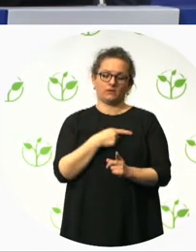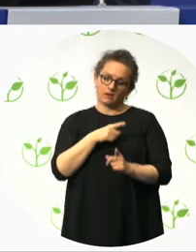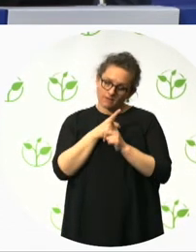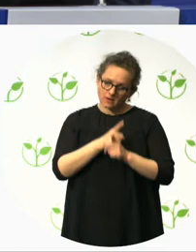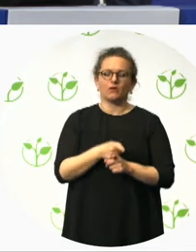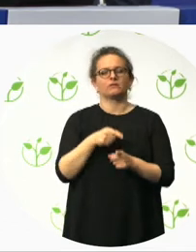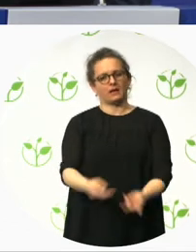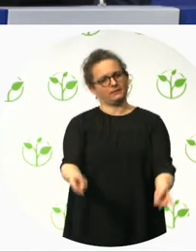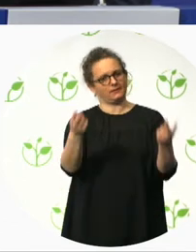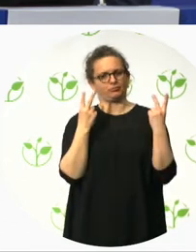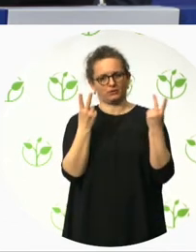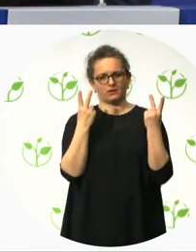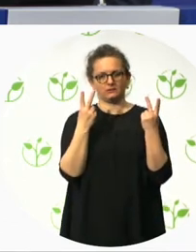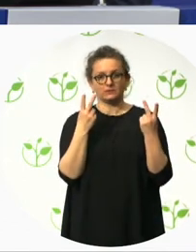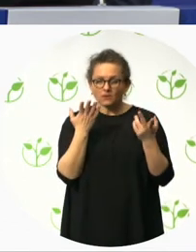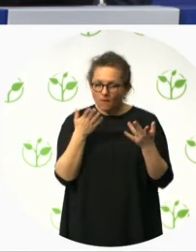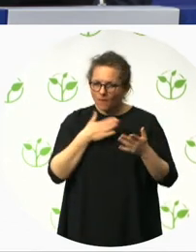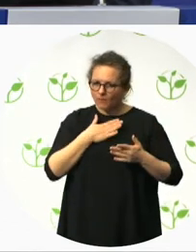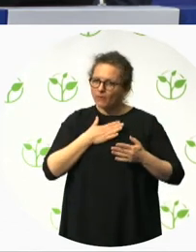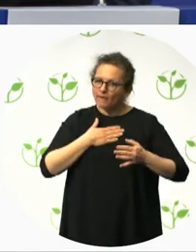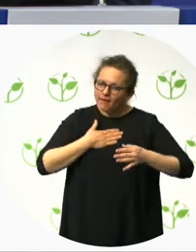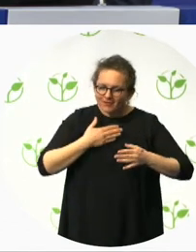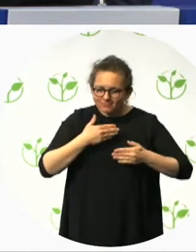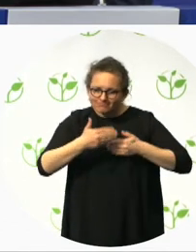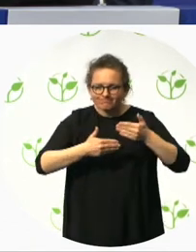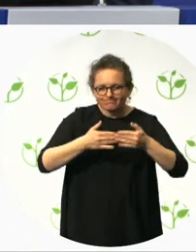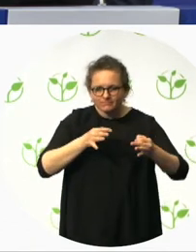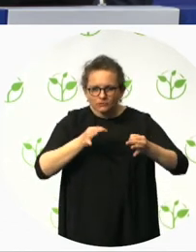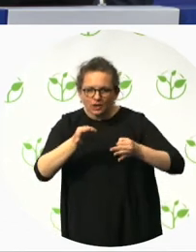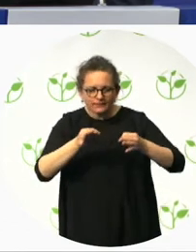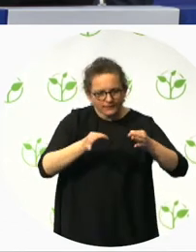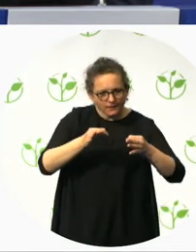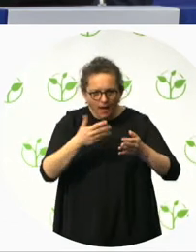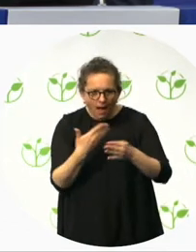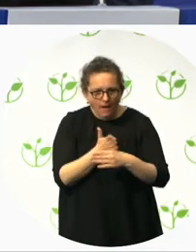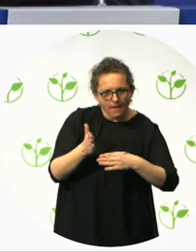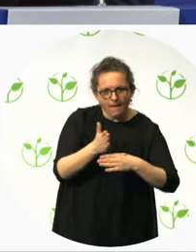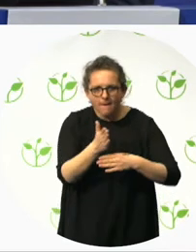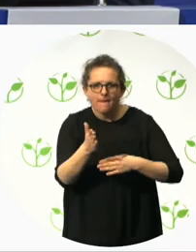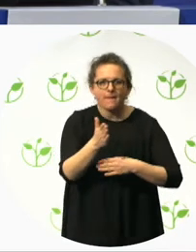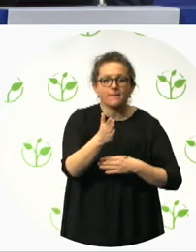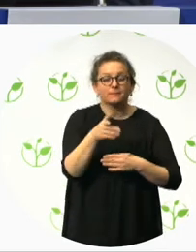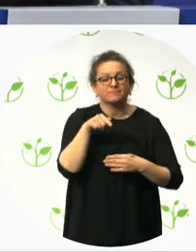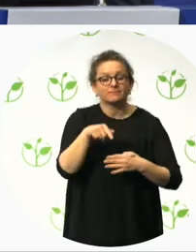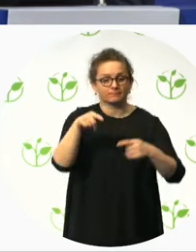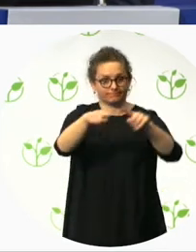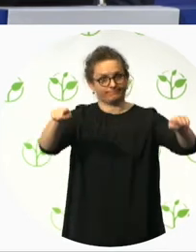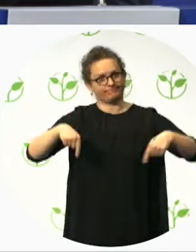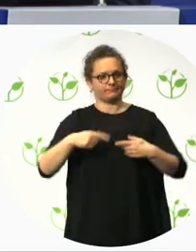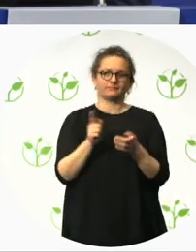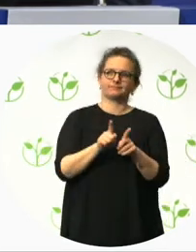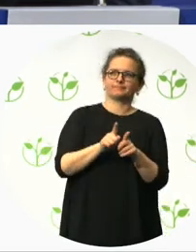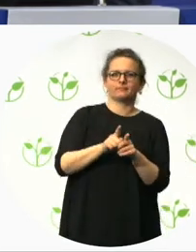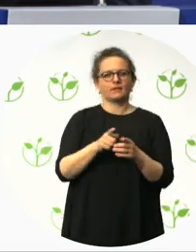we, London Legacy Development Corporation, who's responsible for the park. We, we're also the planning authority. So quite lucky in that